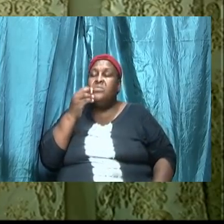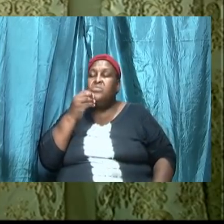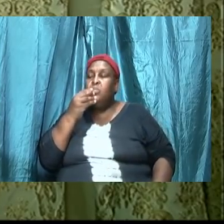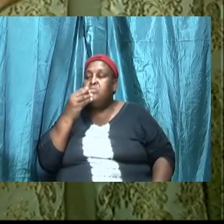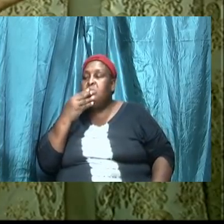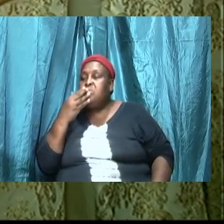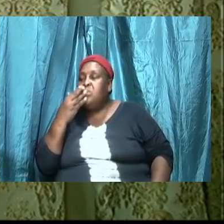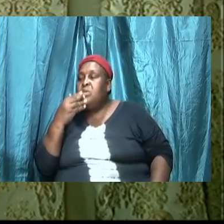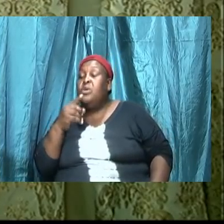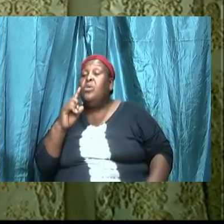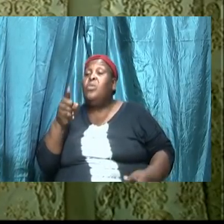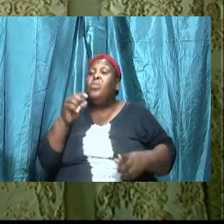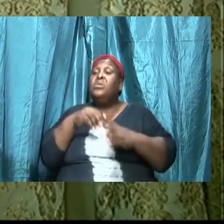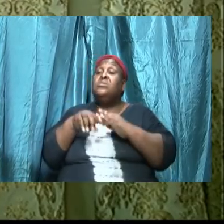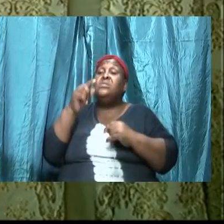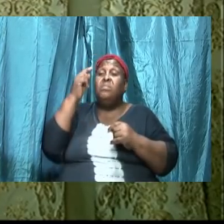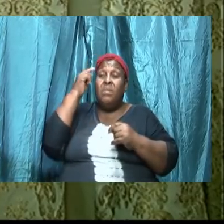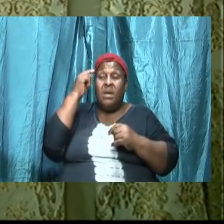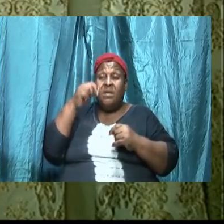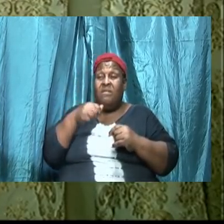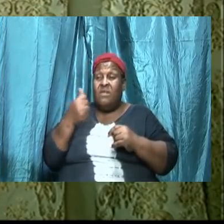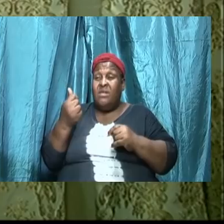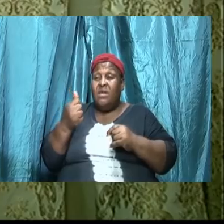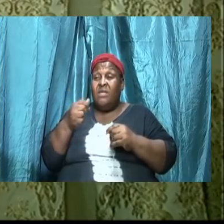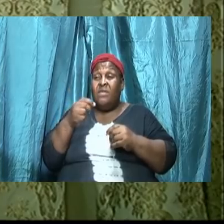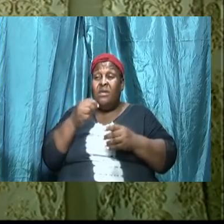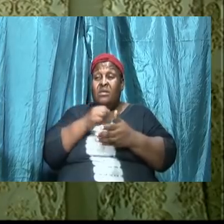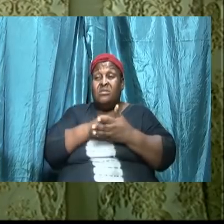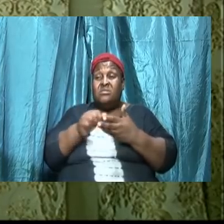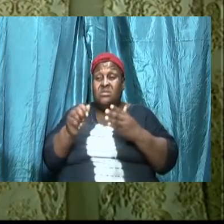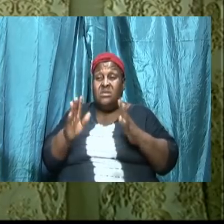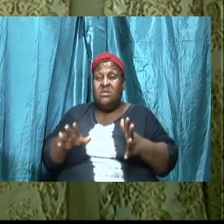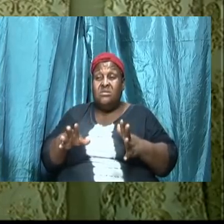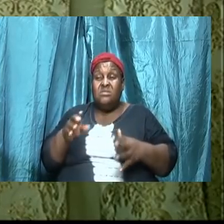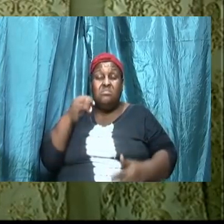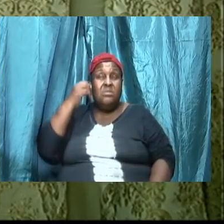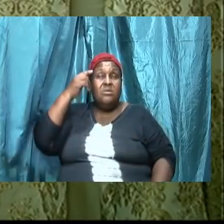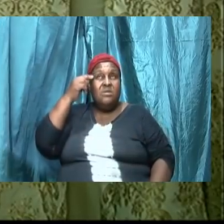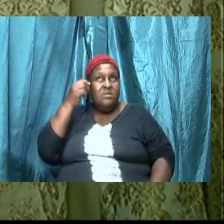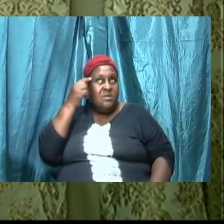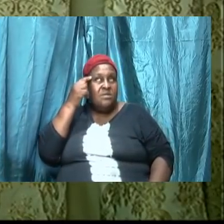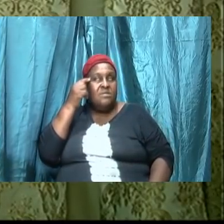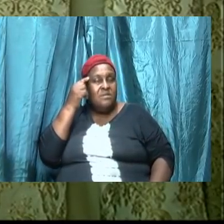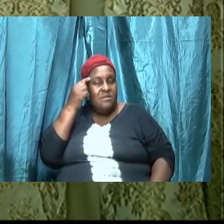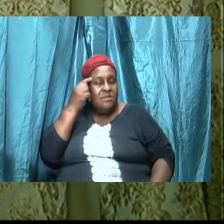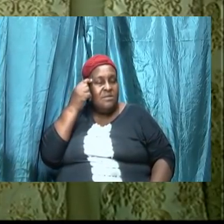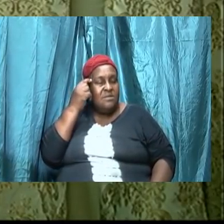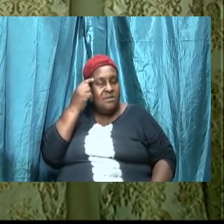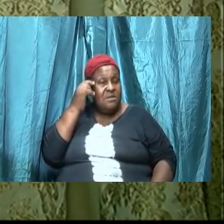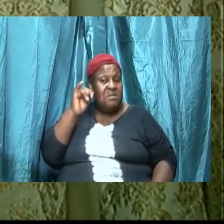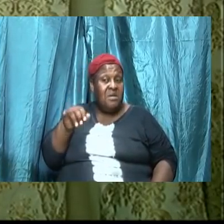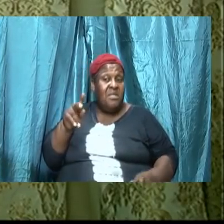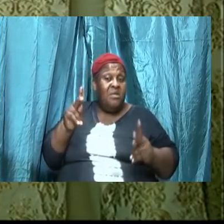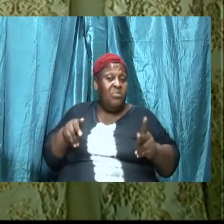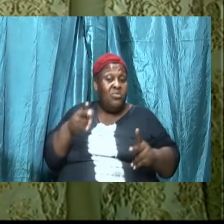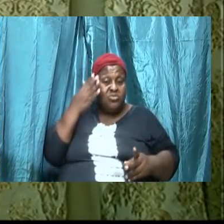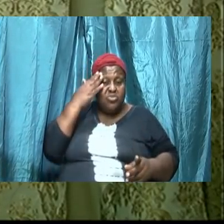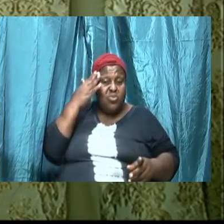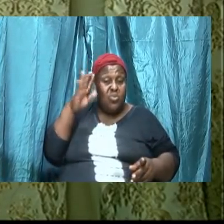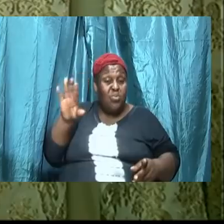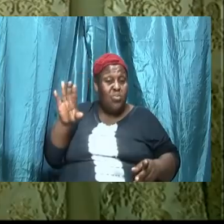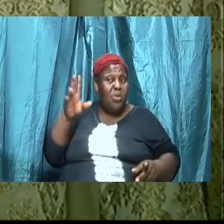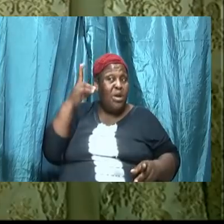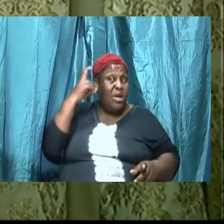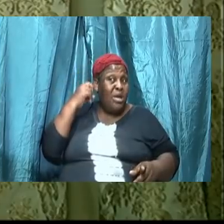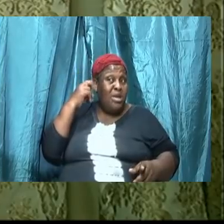mind of another saint who will process it and it will resonate in the mind and that person who don't know somebody can't hear